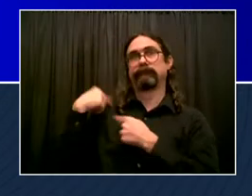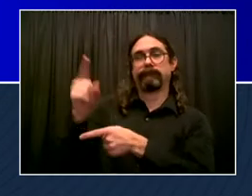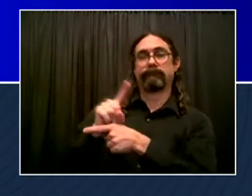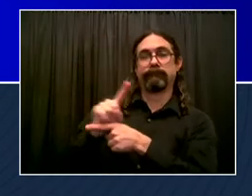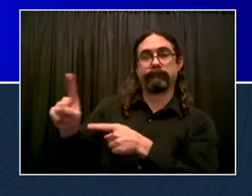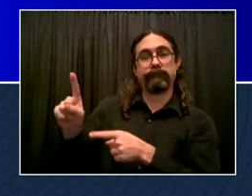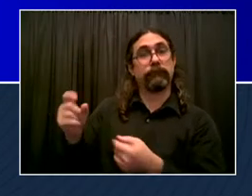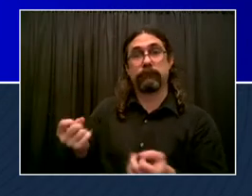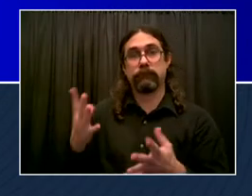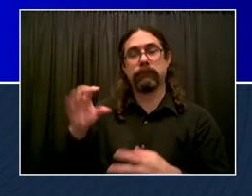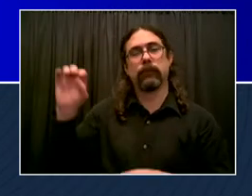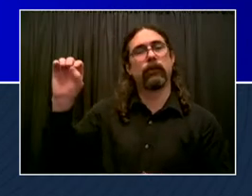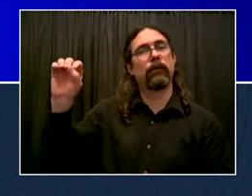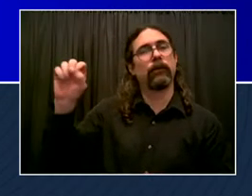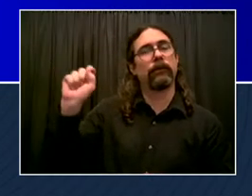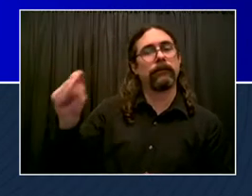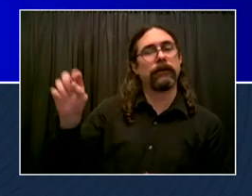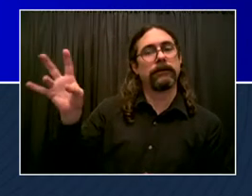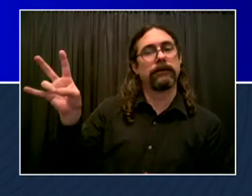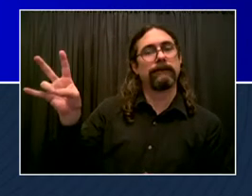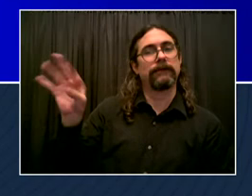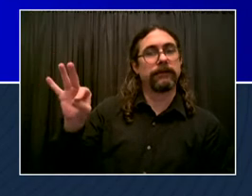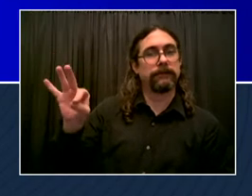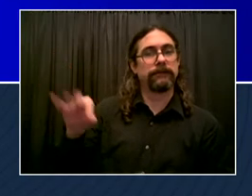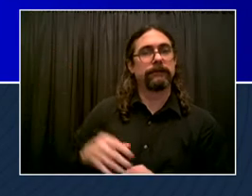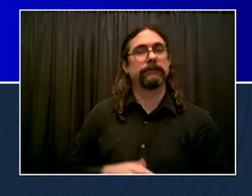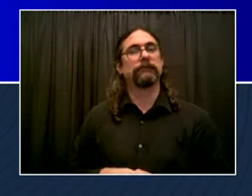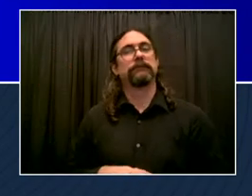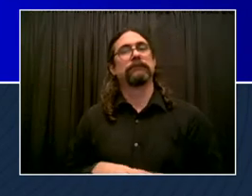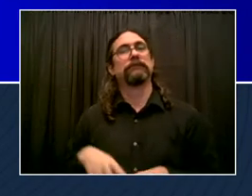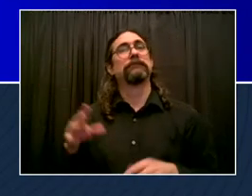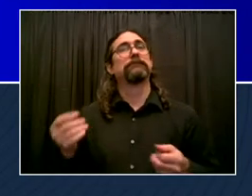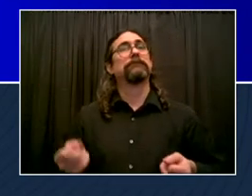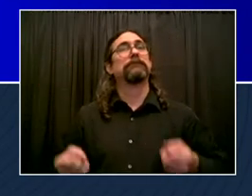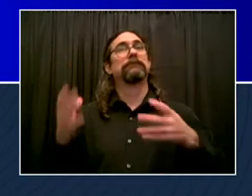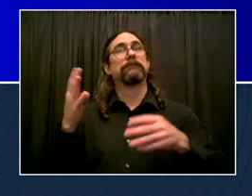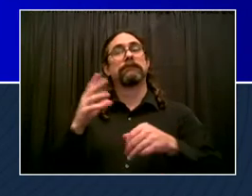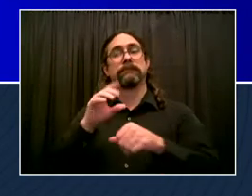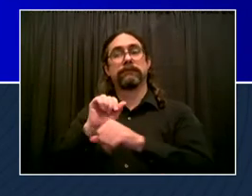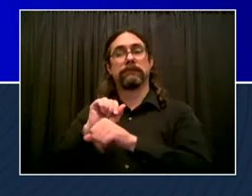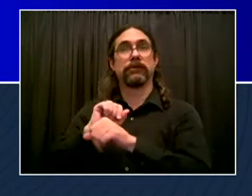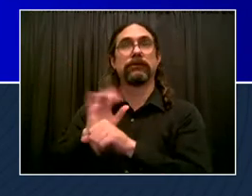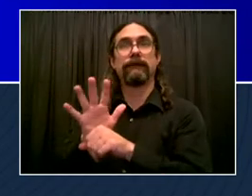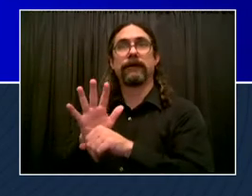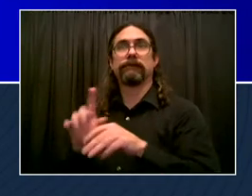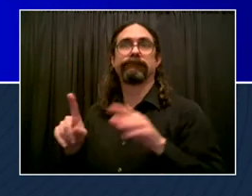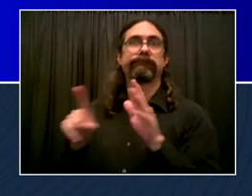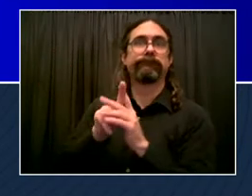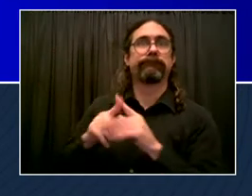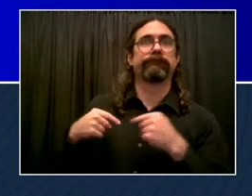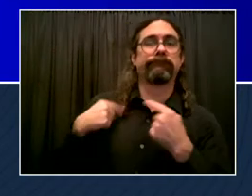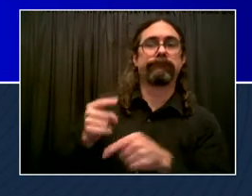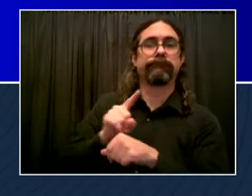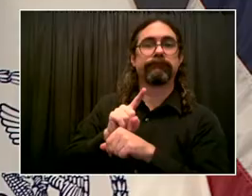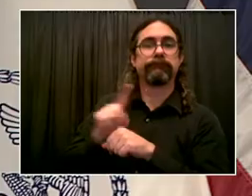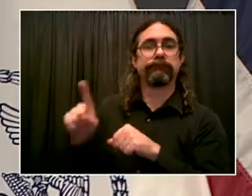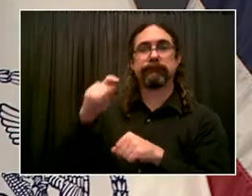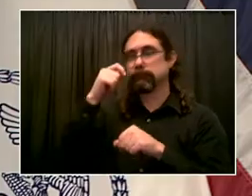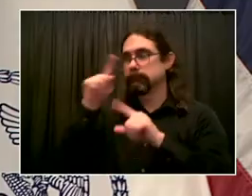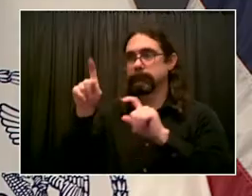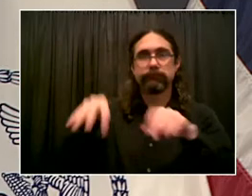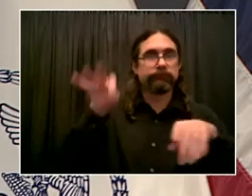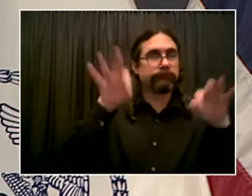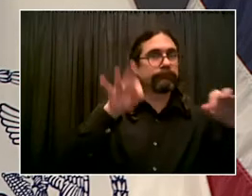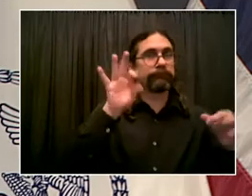average. Today's report, 1,216 cases. Say a few words in Spanish, and this is about the vaccine